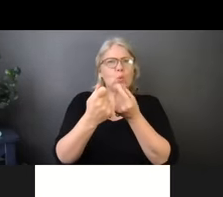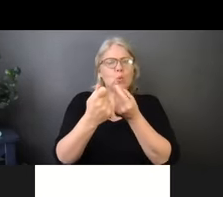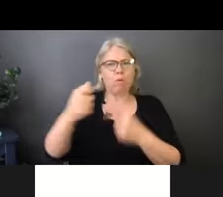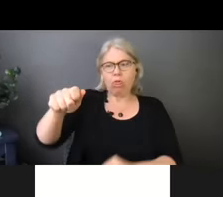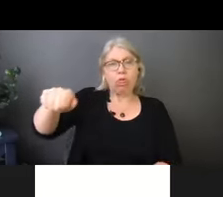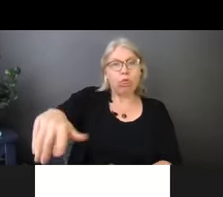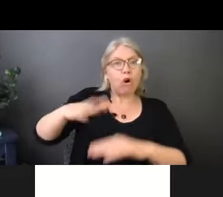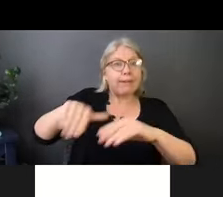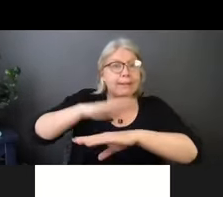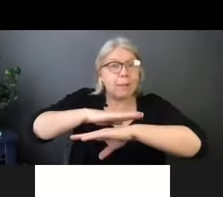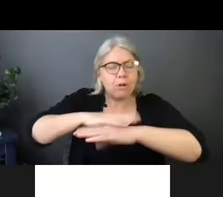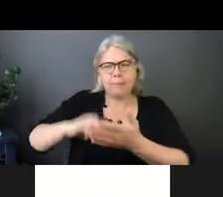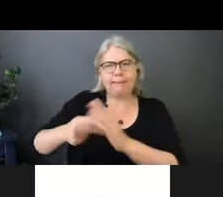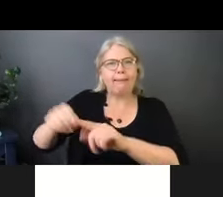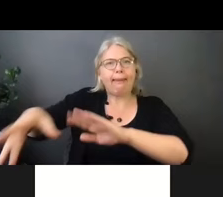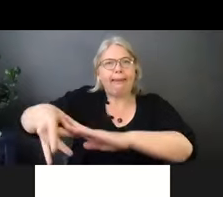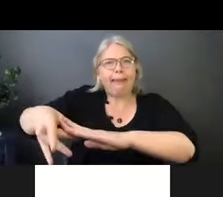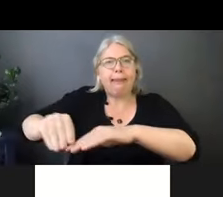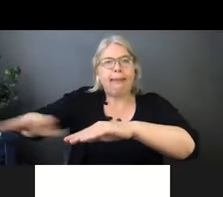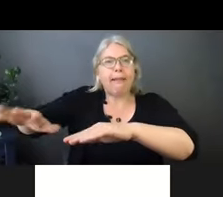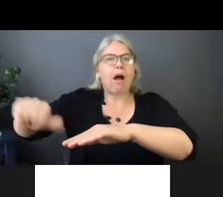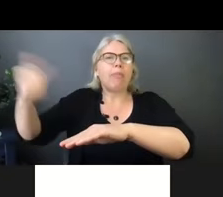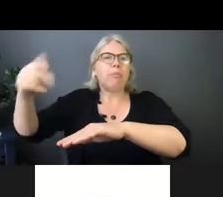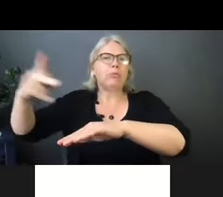have spread, and that's not what you want to happen.